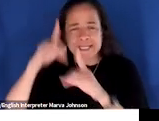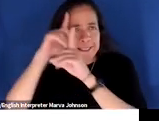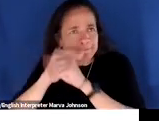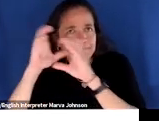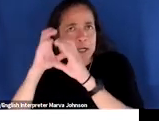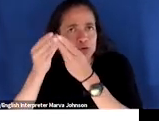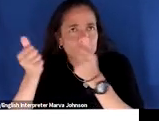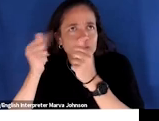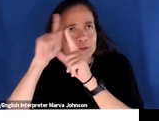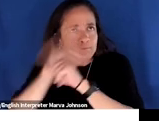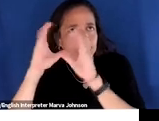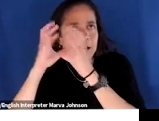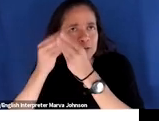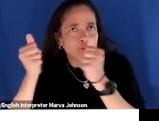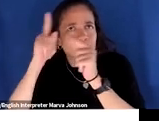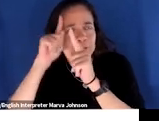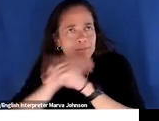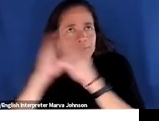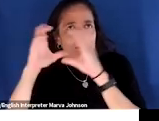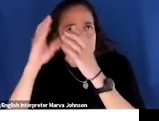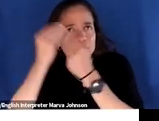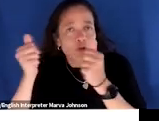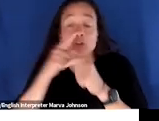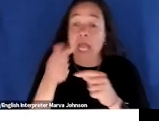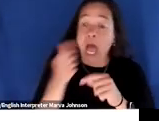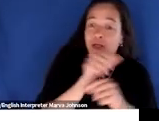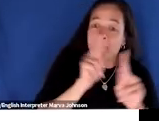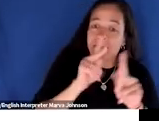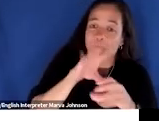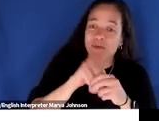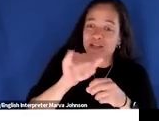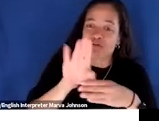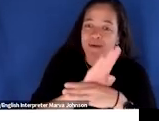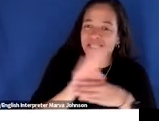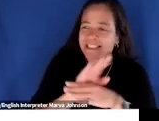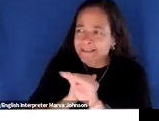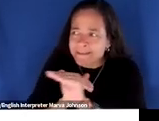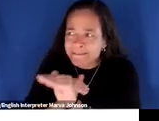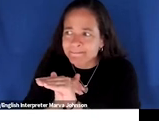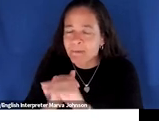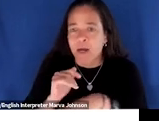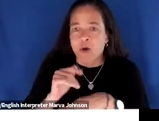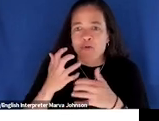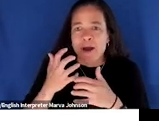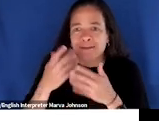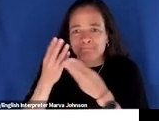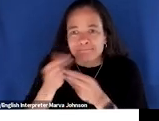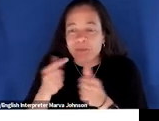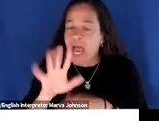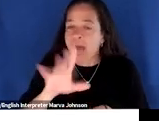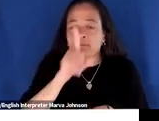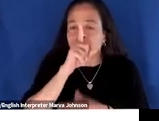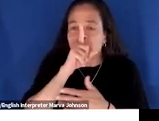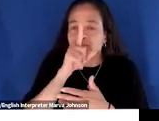that i think a lot of other people in your organization are turning to to find solutions so you know i'm not saying you have to remove solutions from your